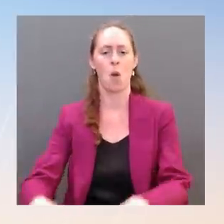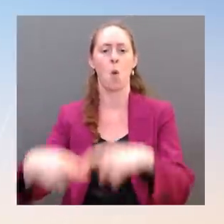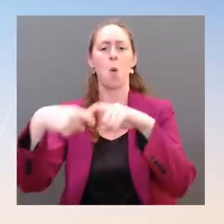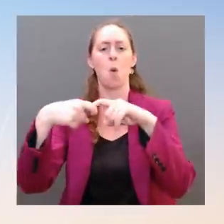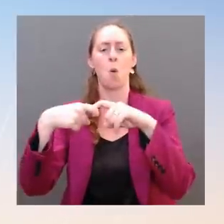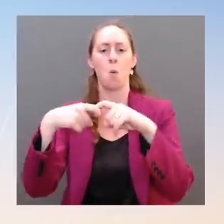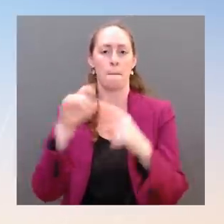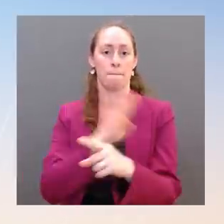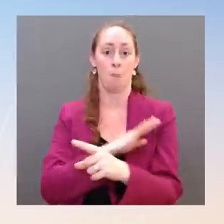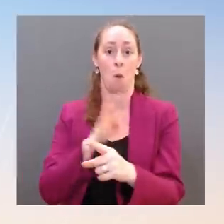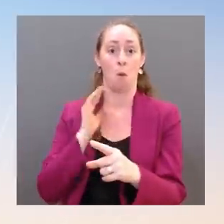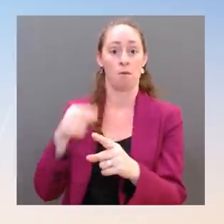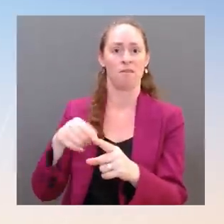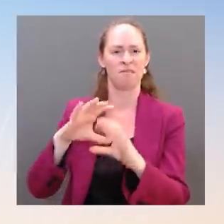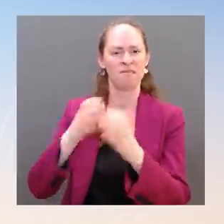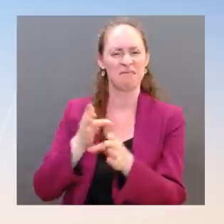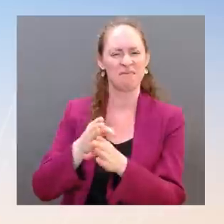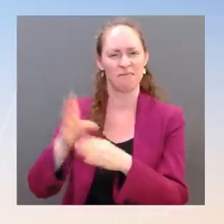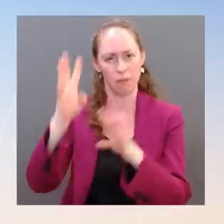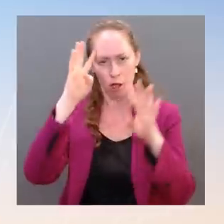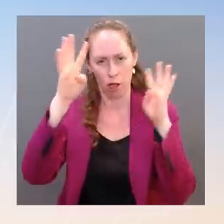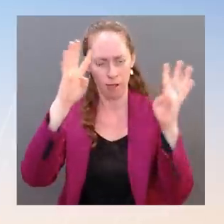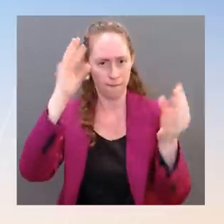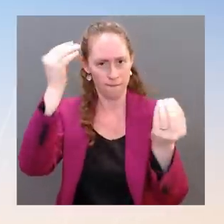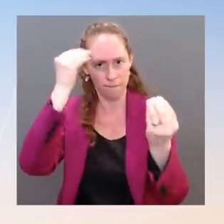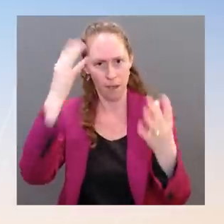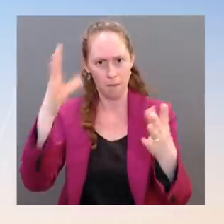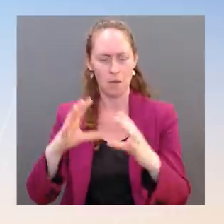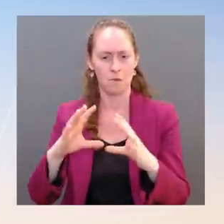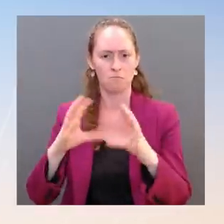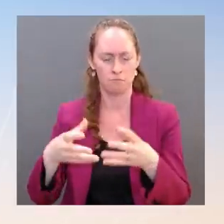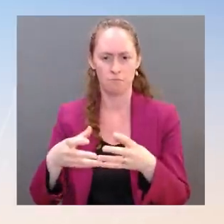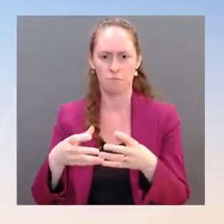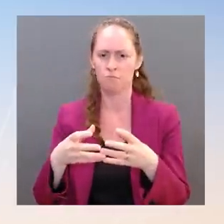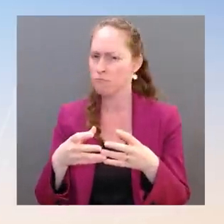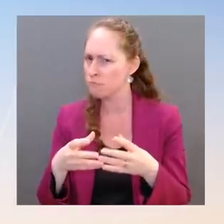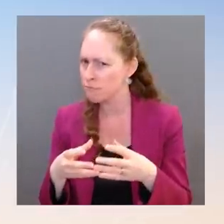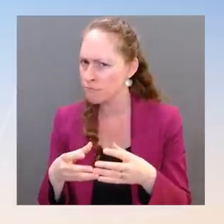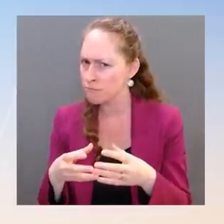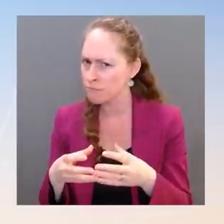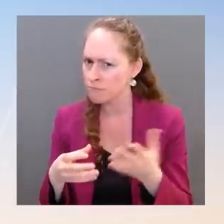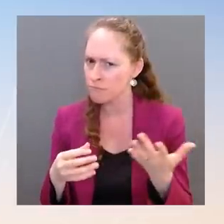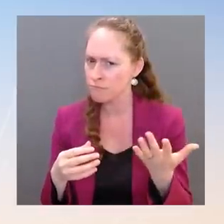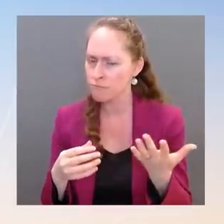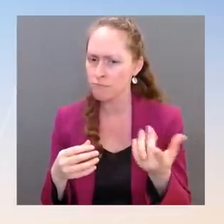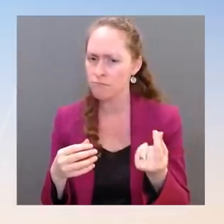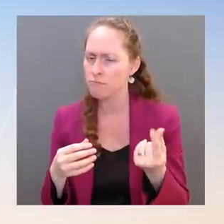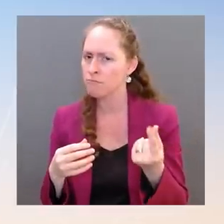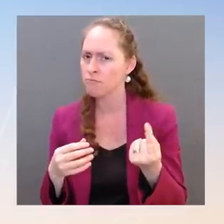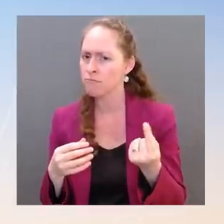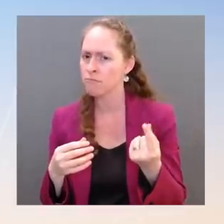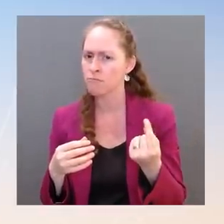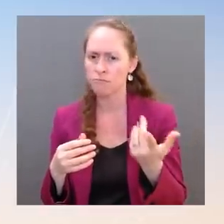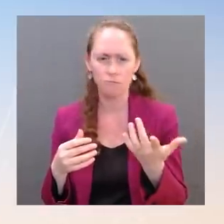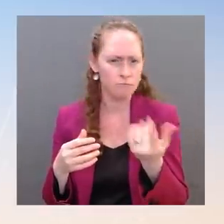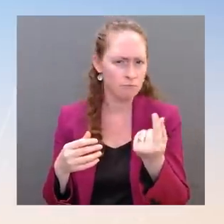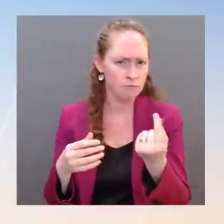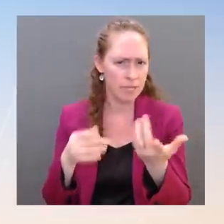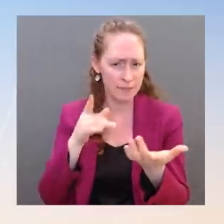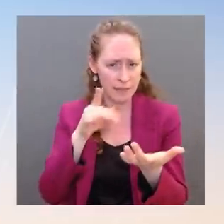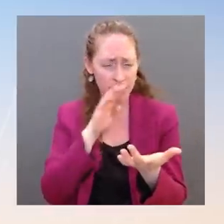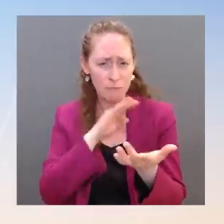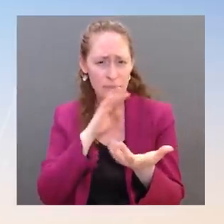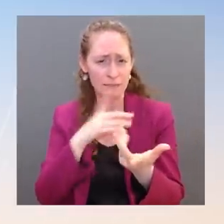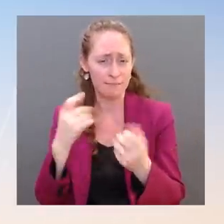on how it was rolled out or express any involvement in how and whether or not it should be paused?